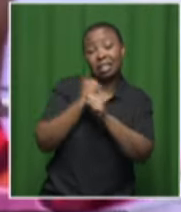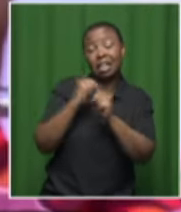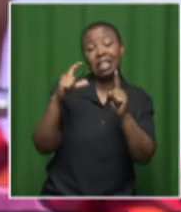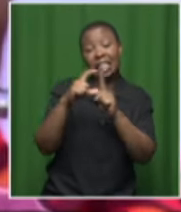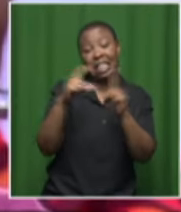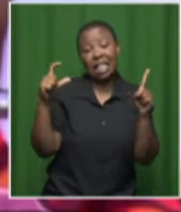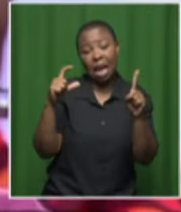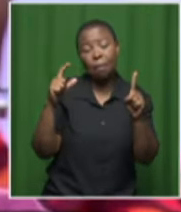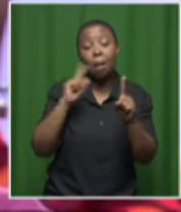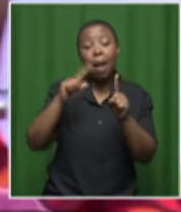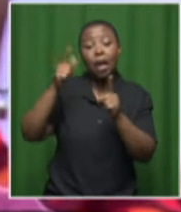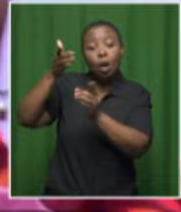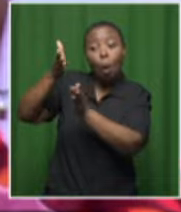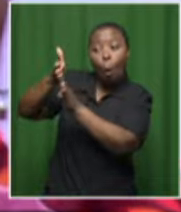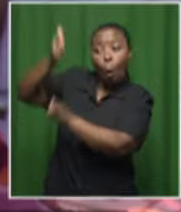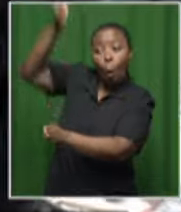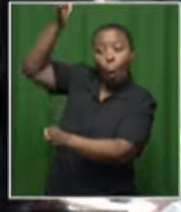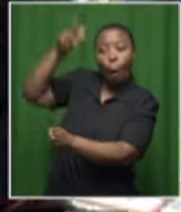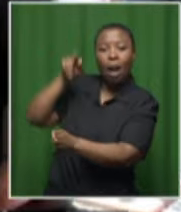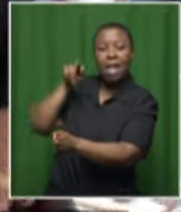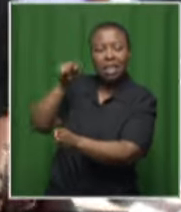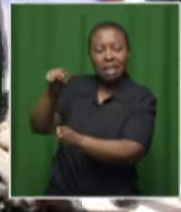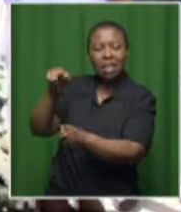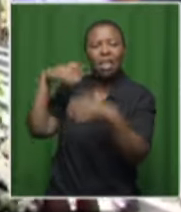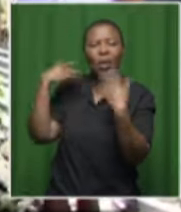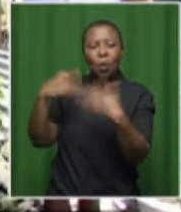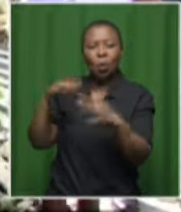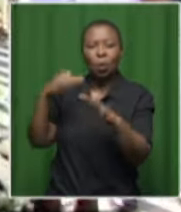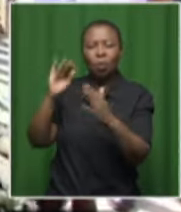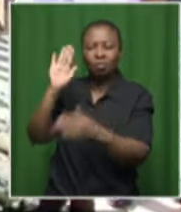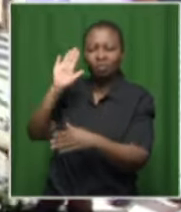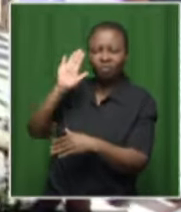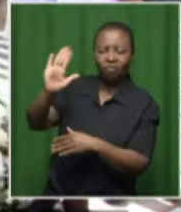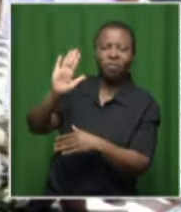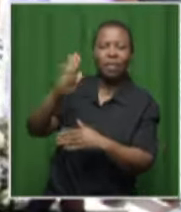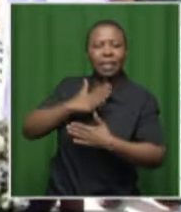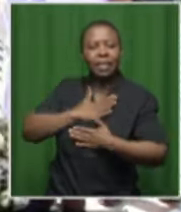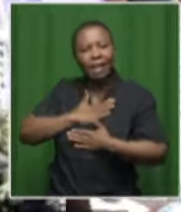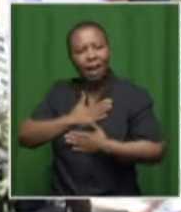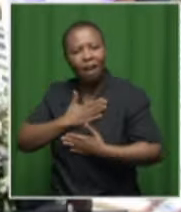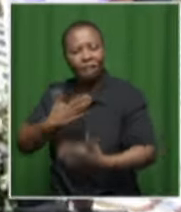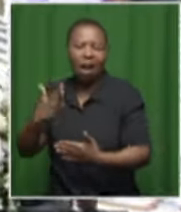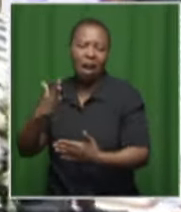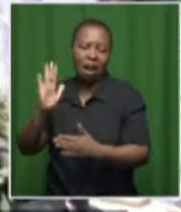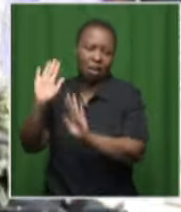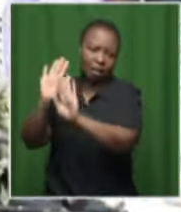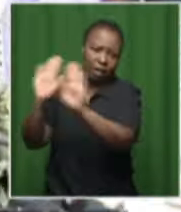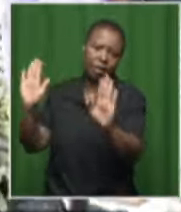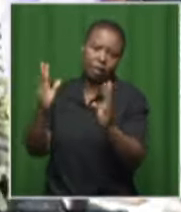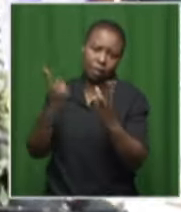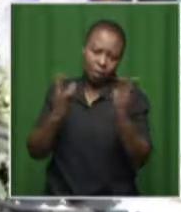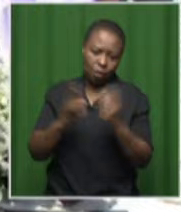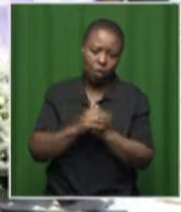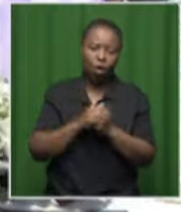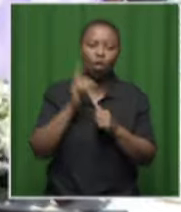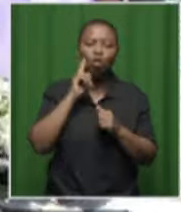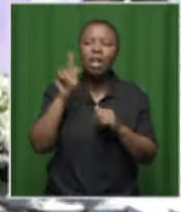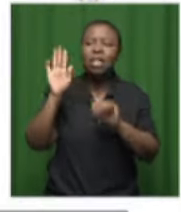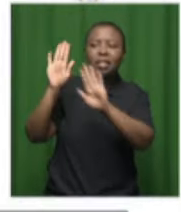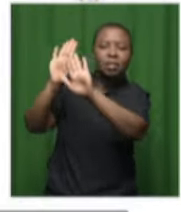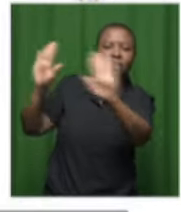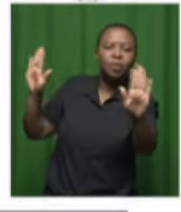wall will immortalize their sacrifices. This wall is not just a structure of stone and names.